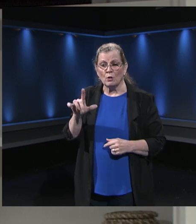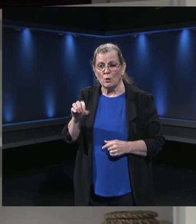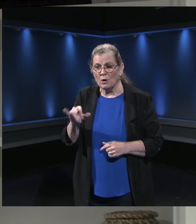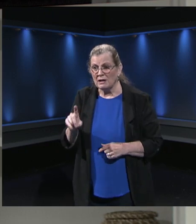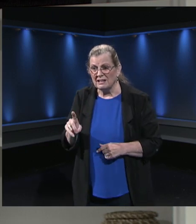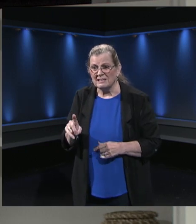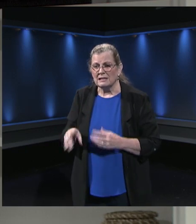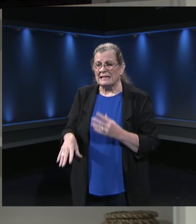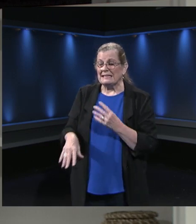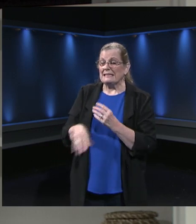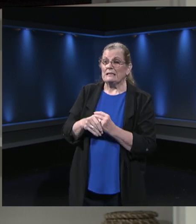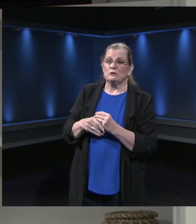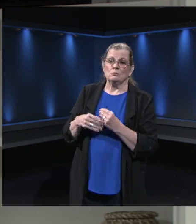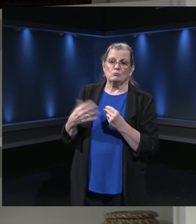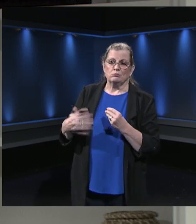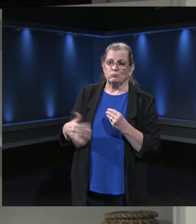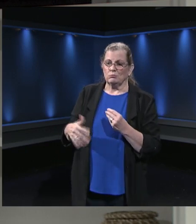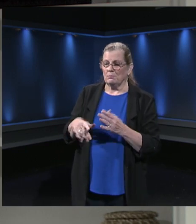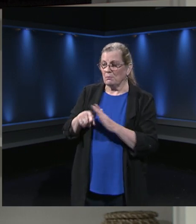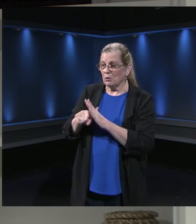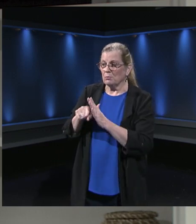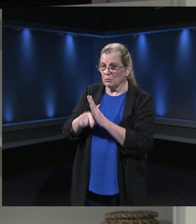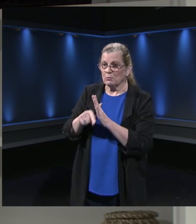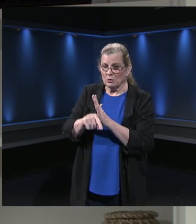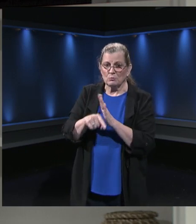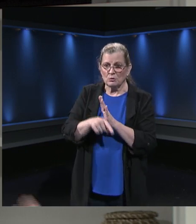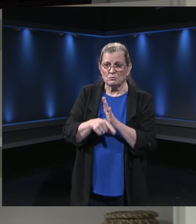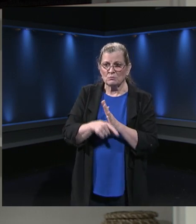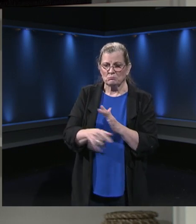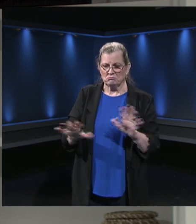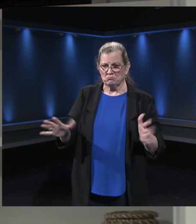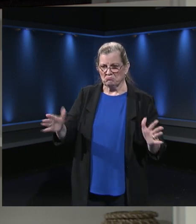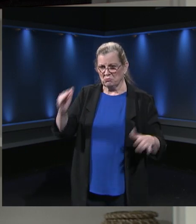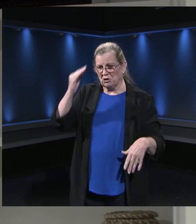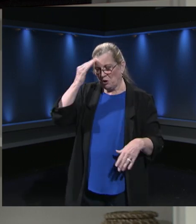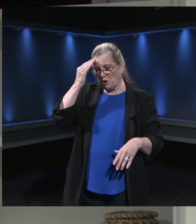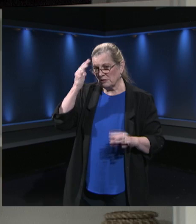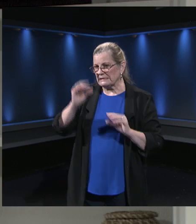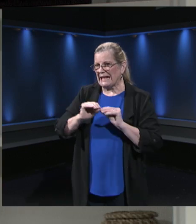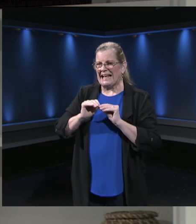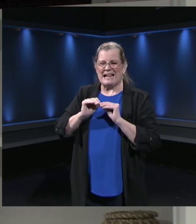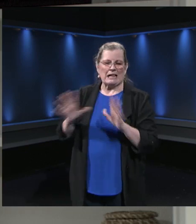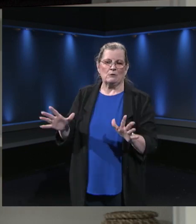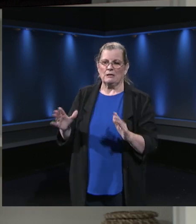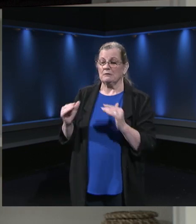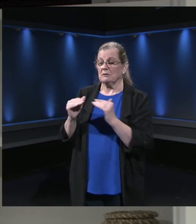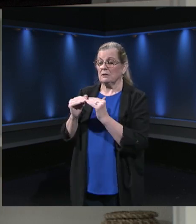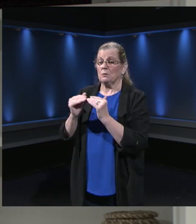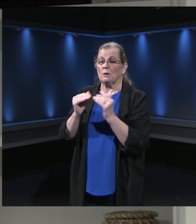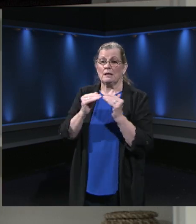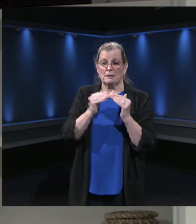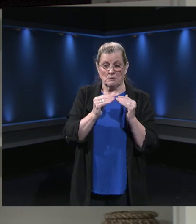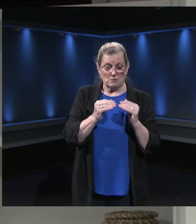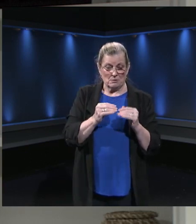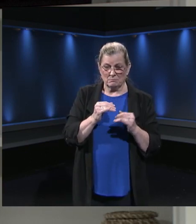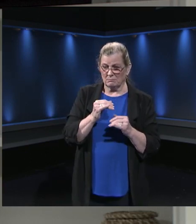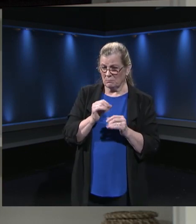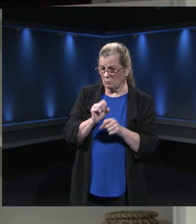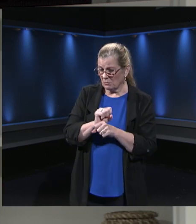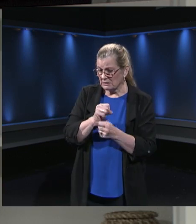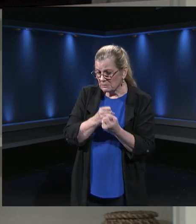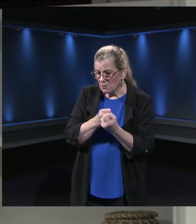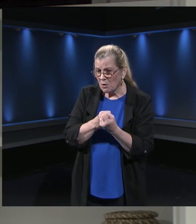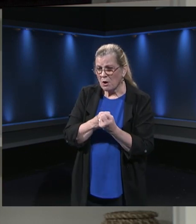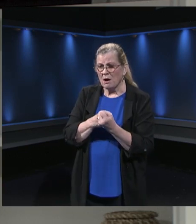We know that we've got to make equity front and center. And you are doing so much work to support our families and our